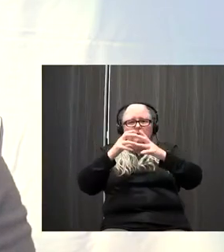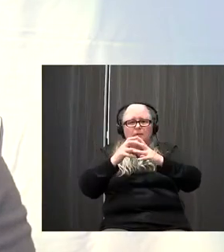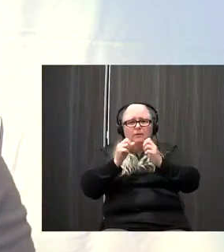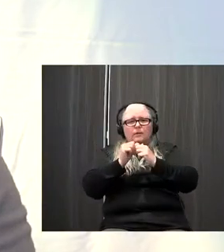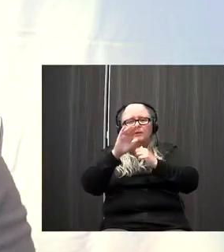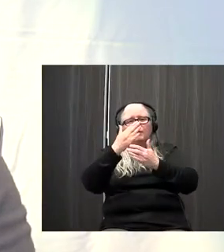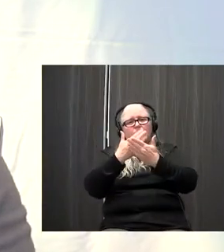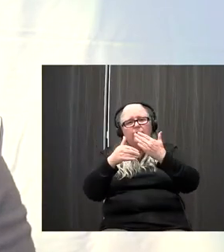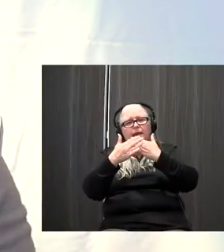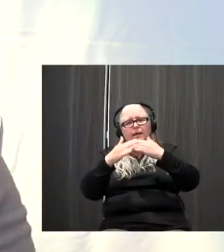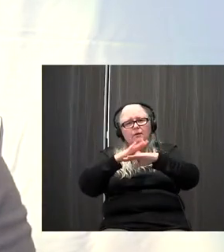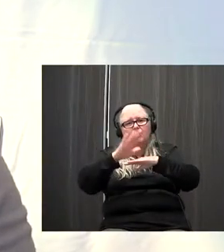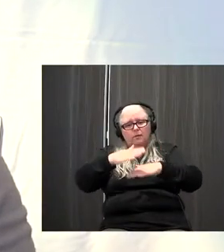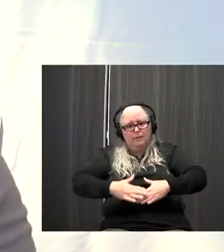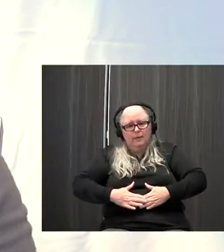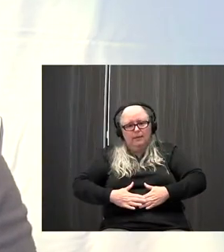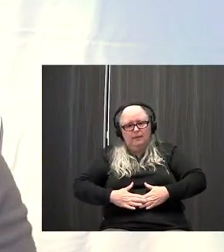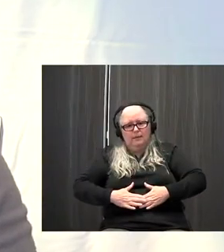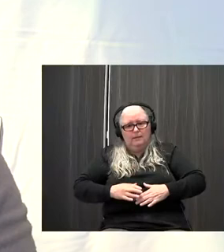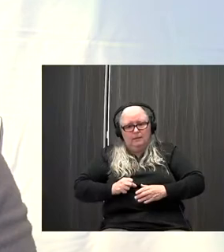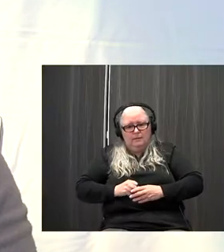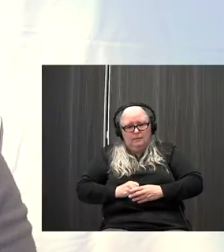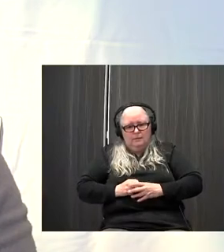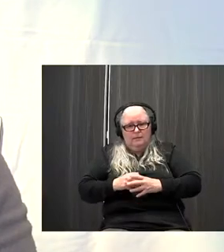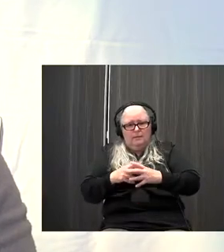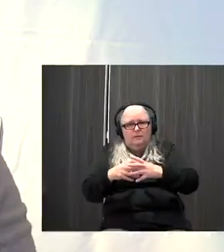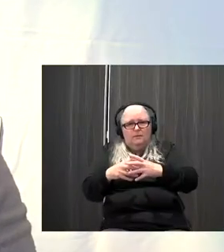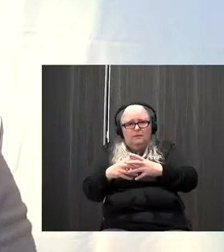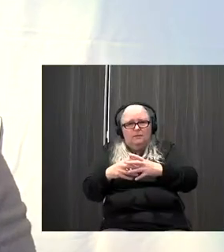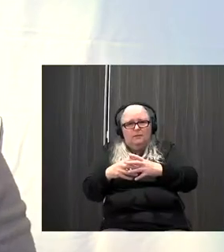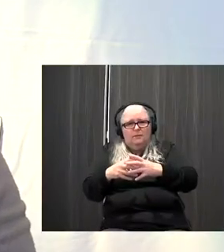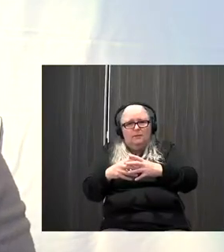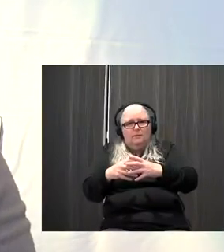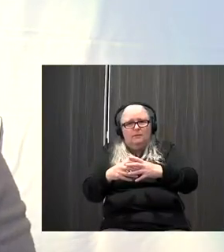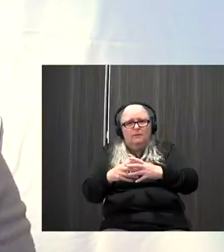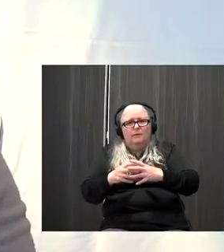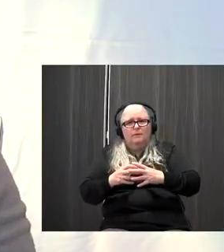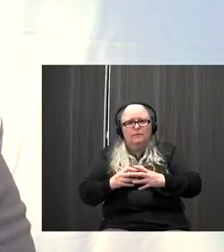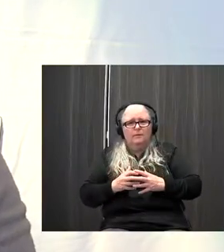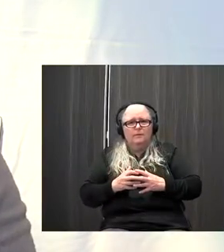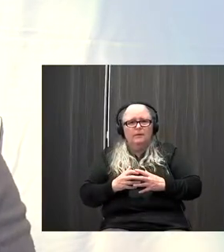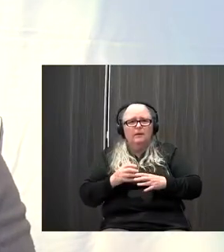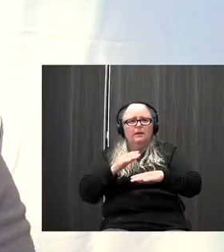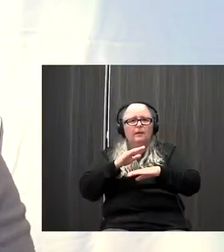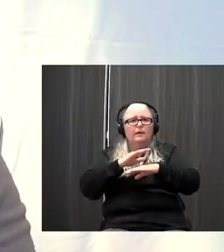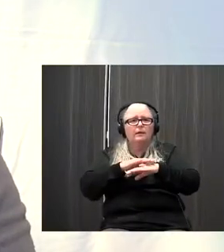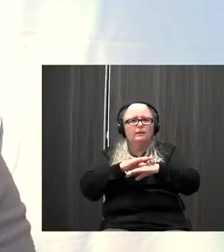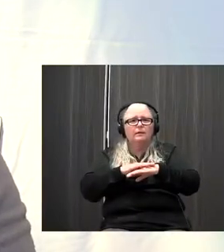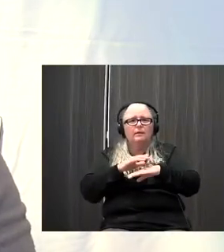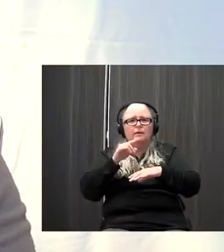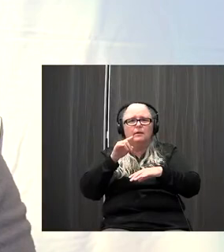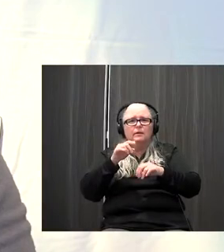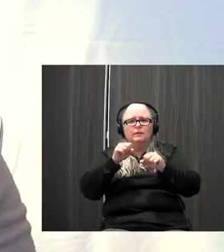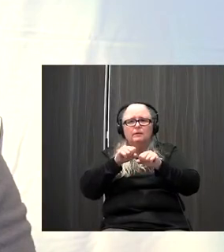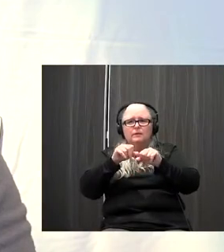push your belly out, as if a balloon were filling up. And then on the exhalation, letting that